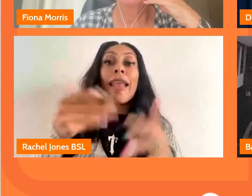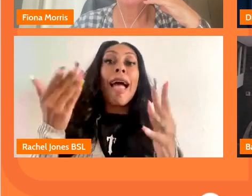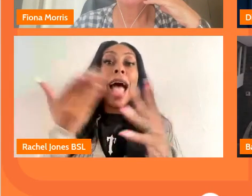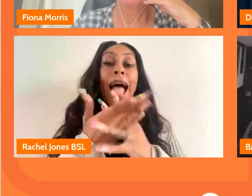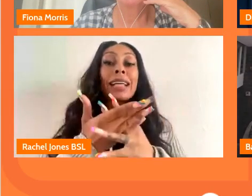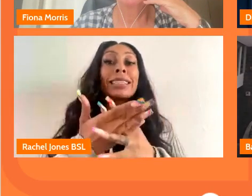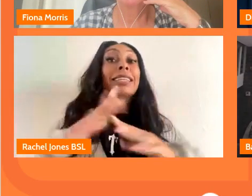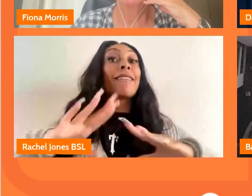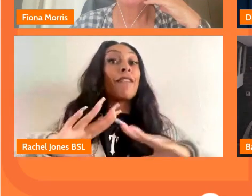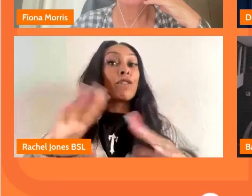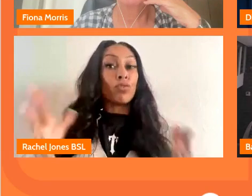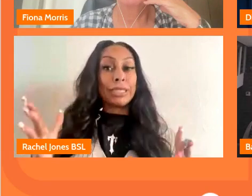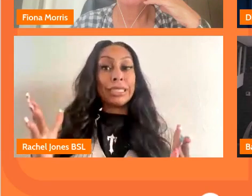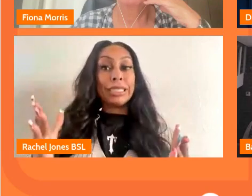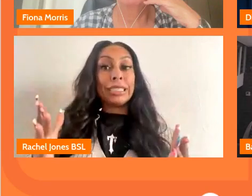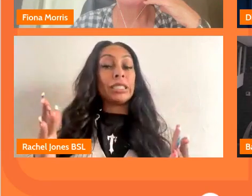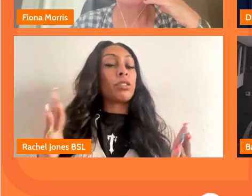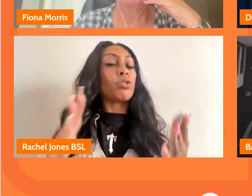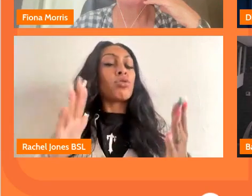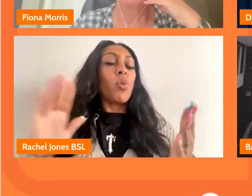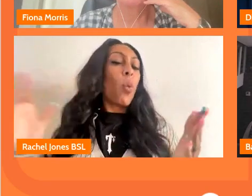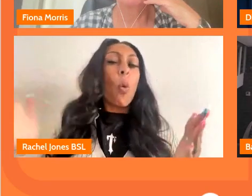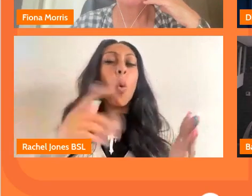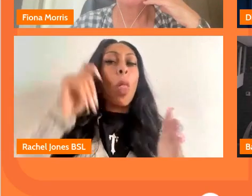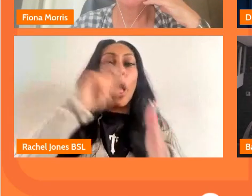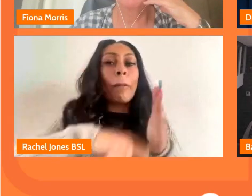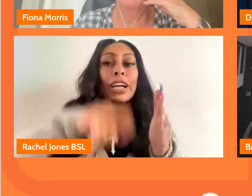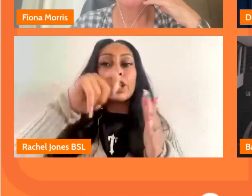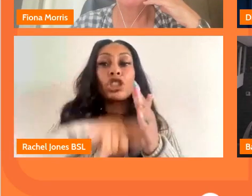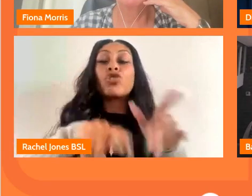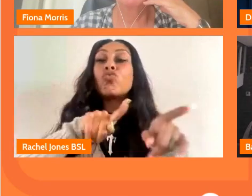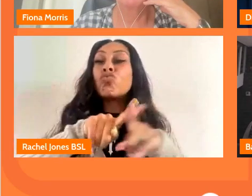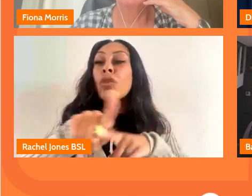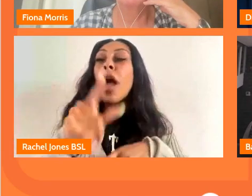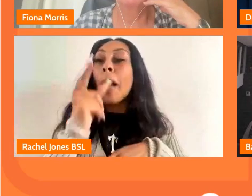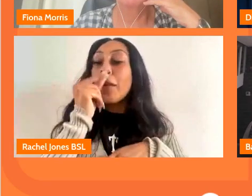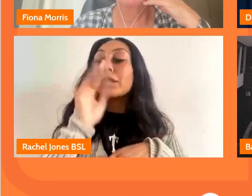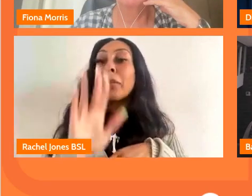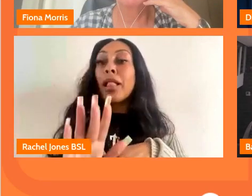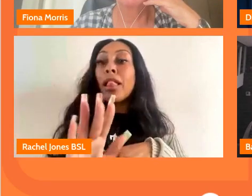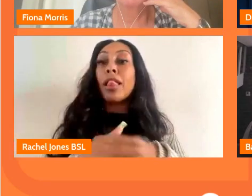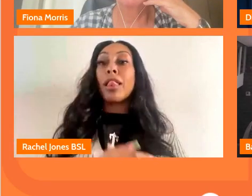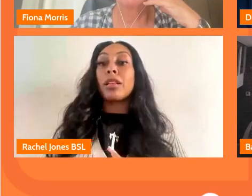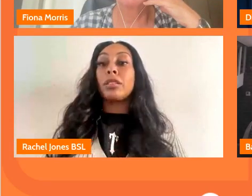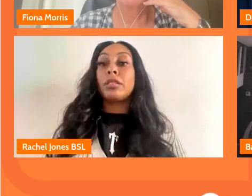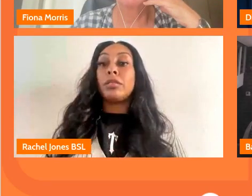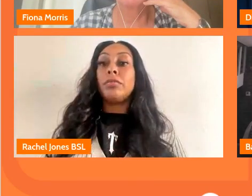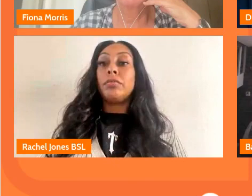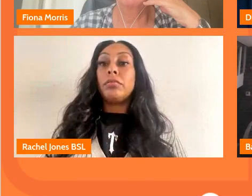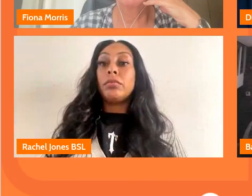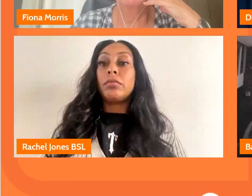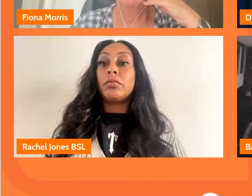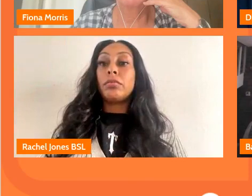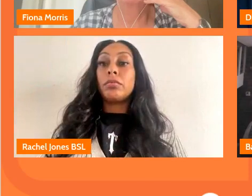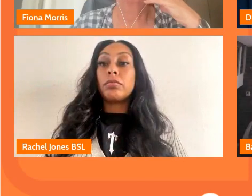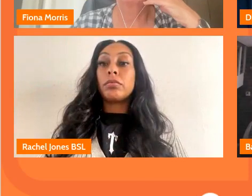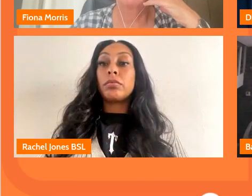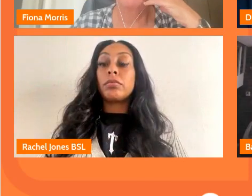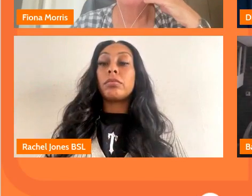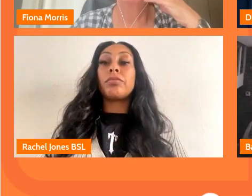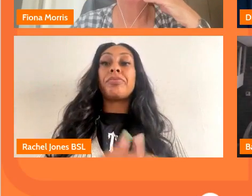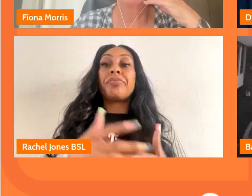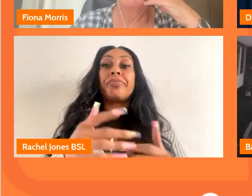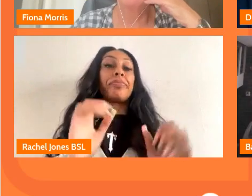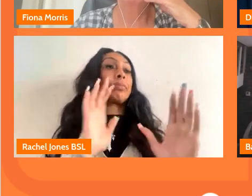we don't do with every commission it's just not possible but we try and do where possible where we take we try not to let everything just exist on the telly